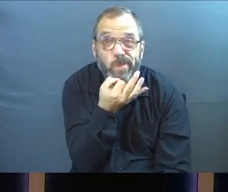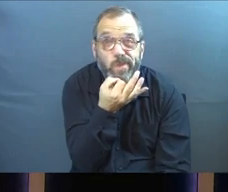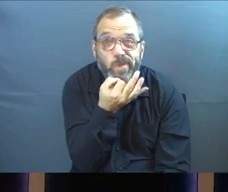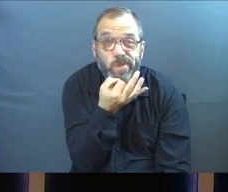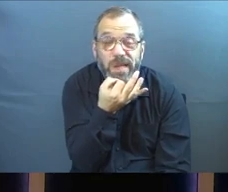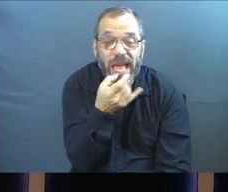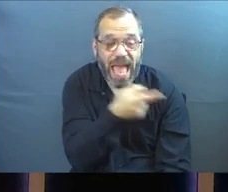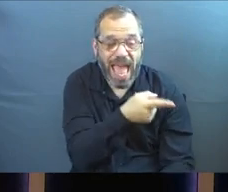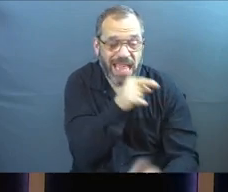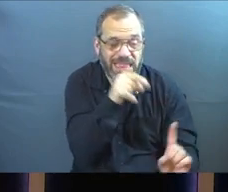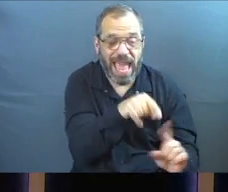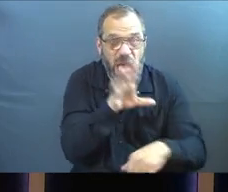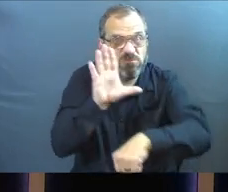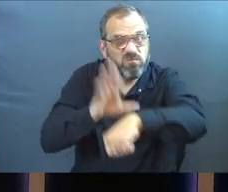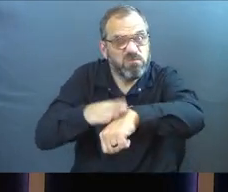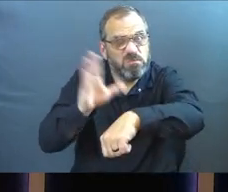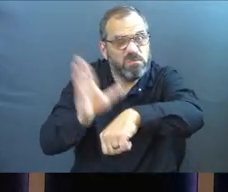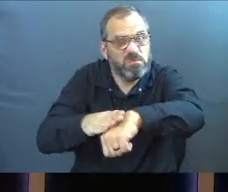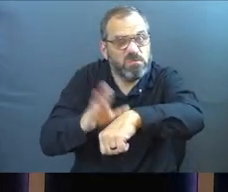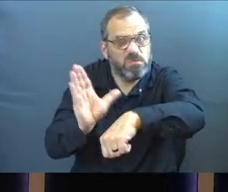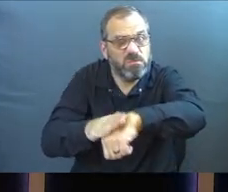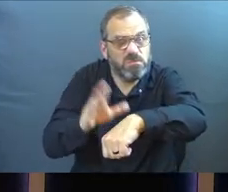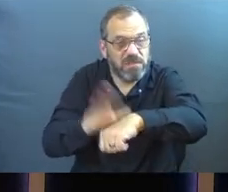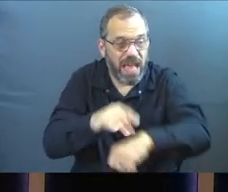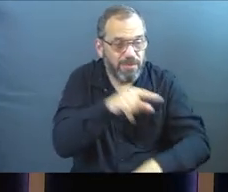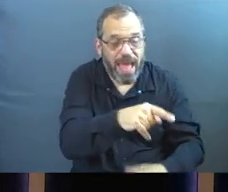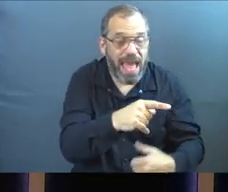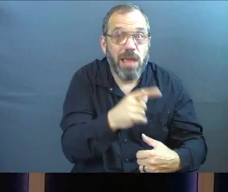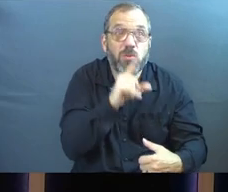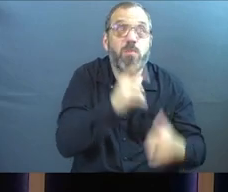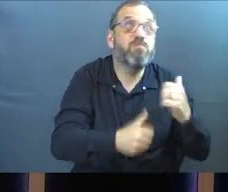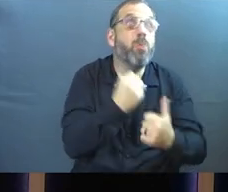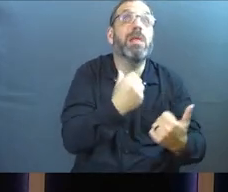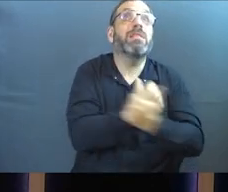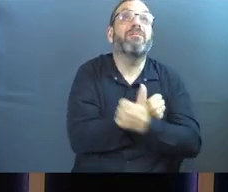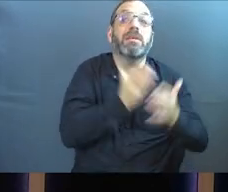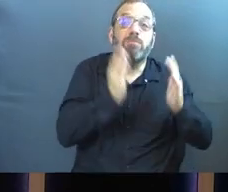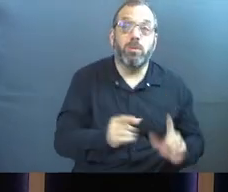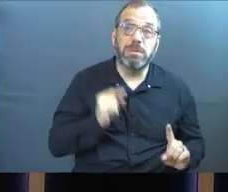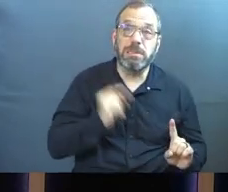And when they're warning you the most, maybe they're the most loving person in the room.